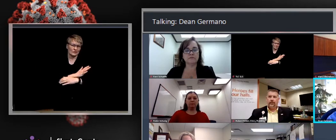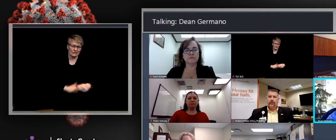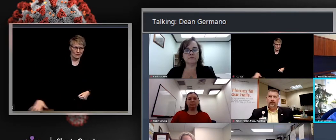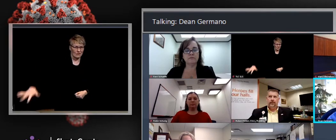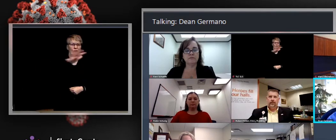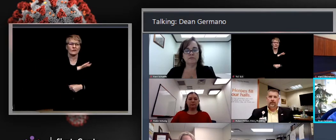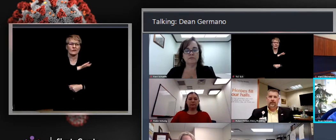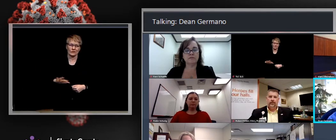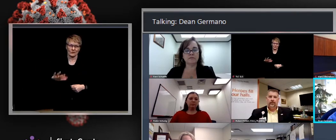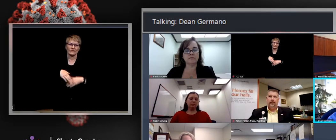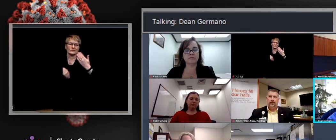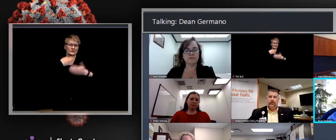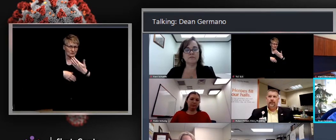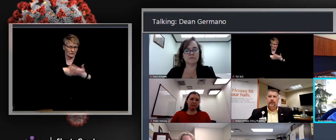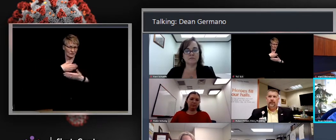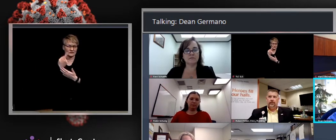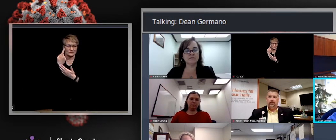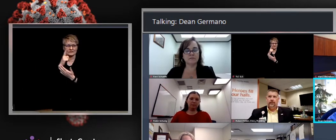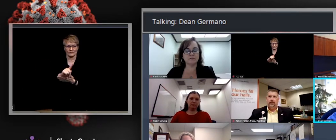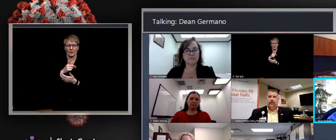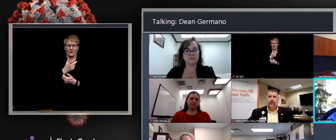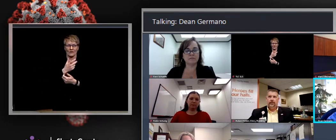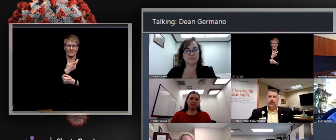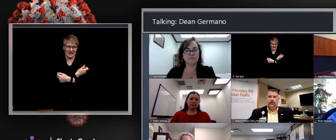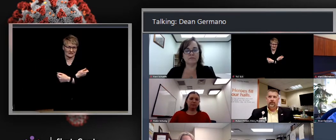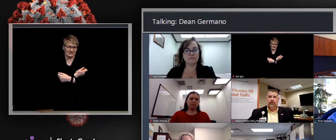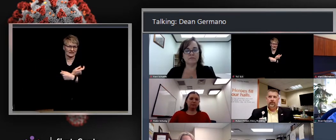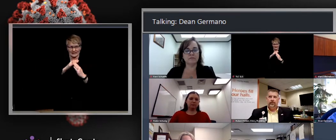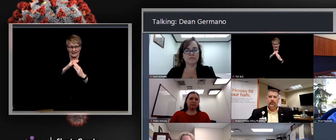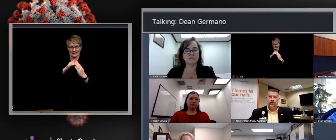able to add that piece to what we can give.